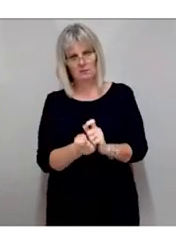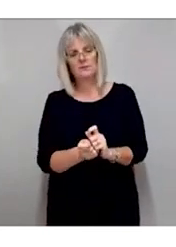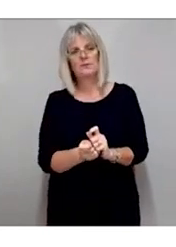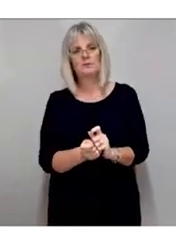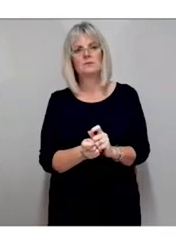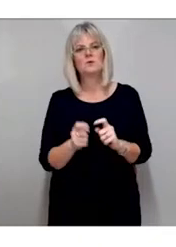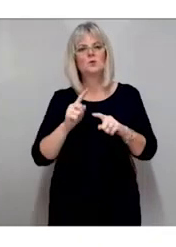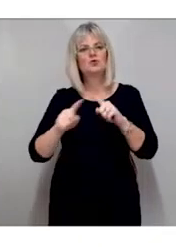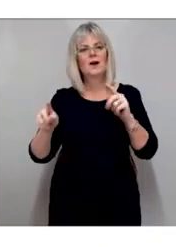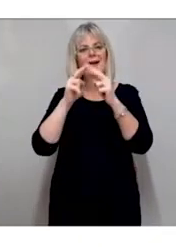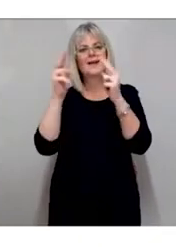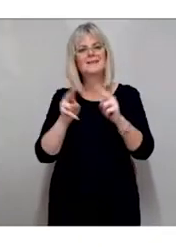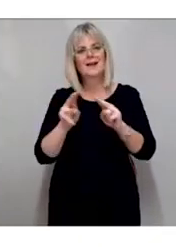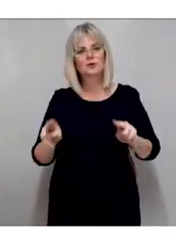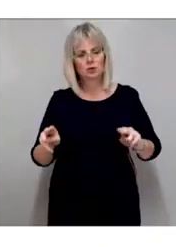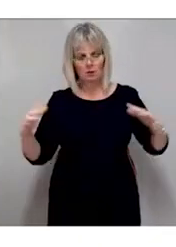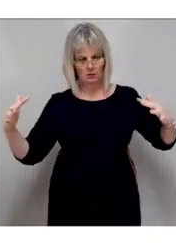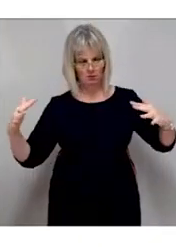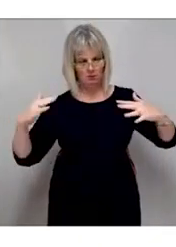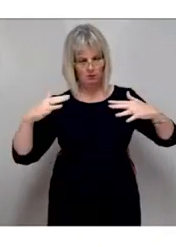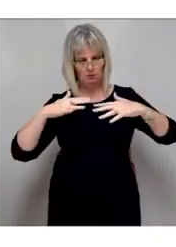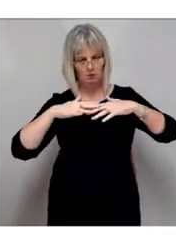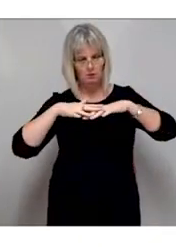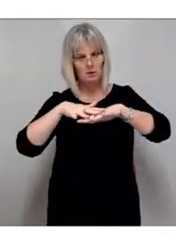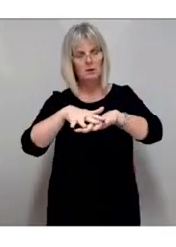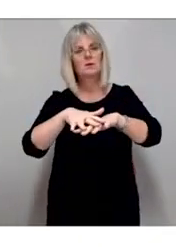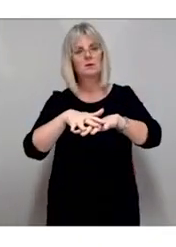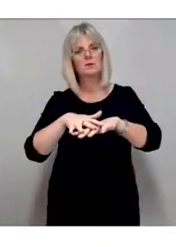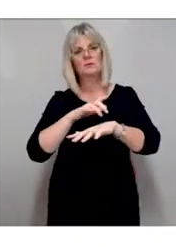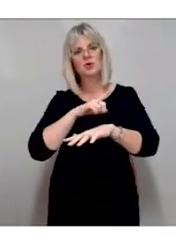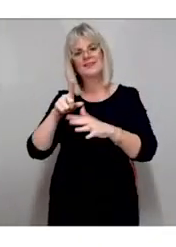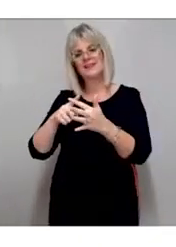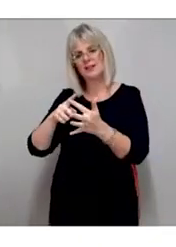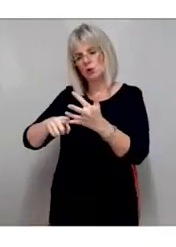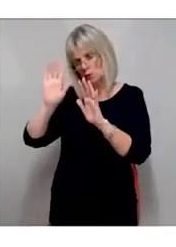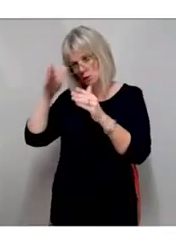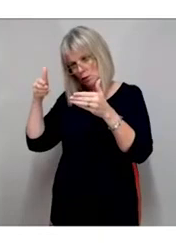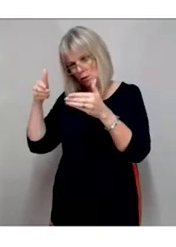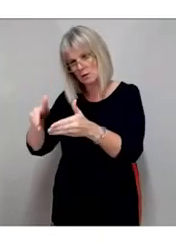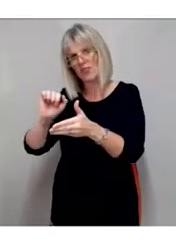harmonisation with European Commission work on EN 301549.